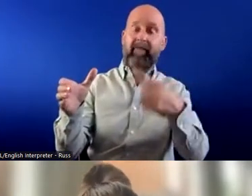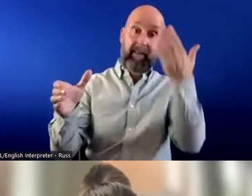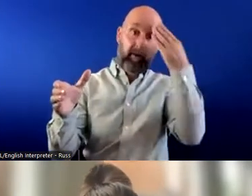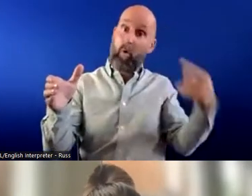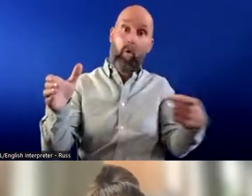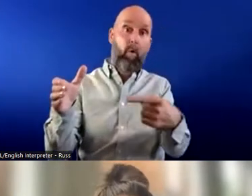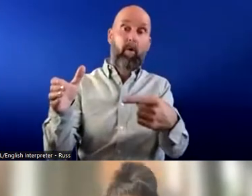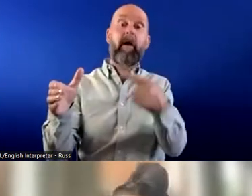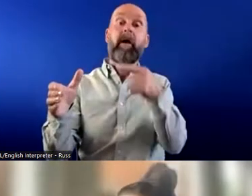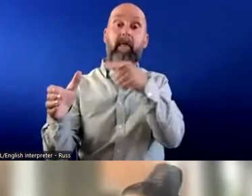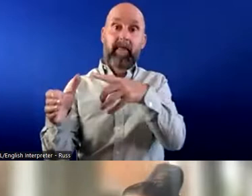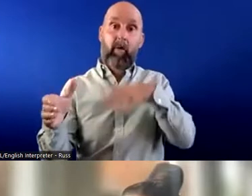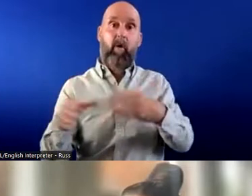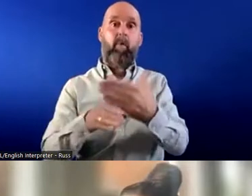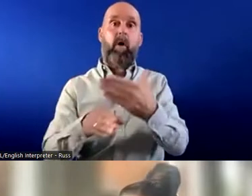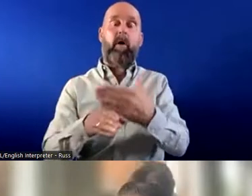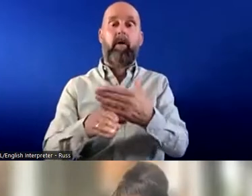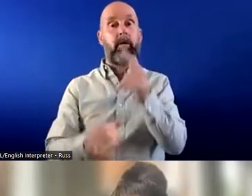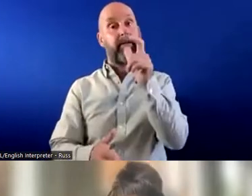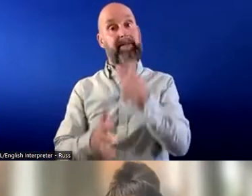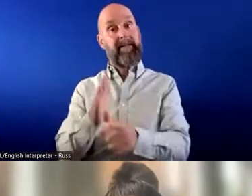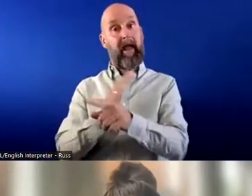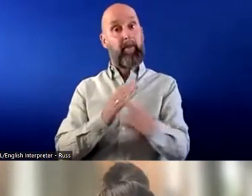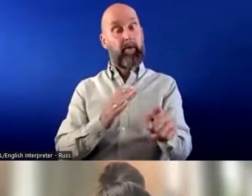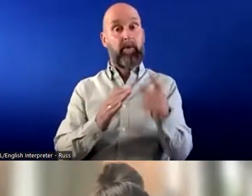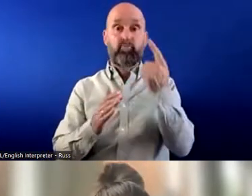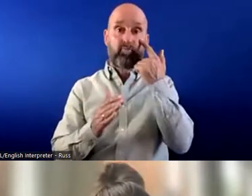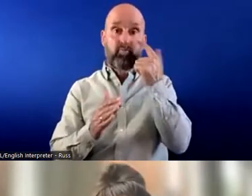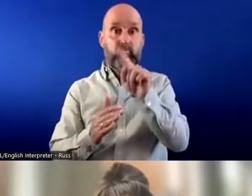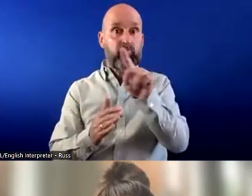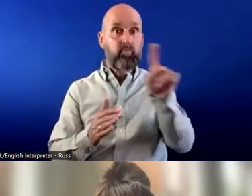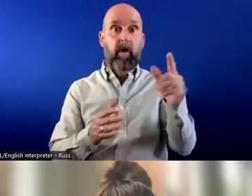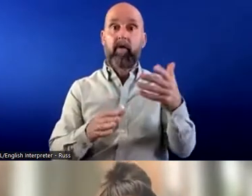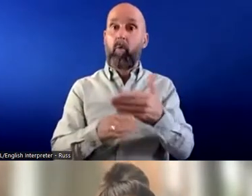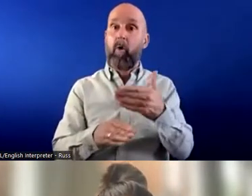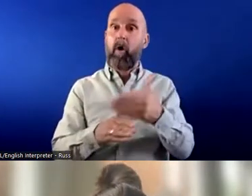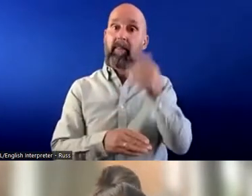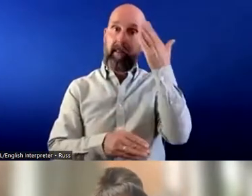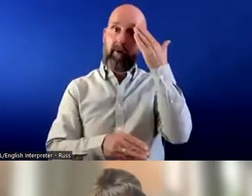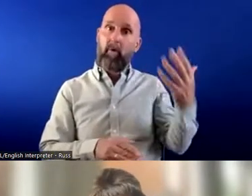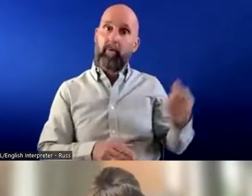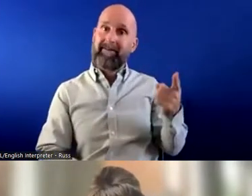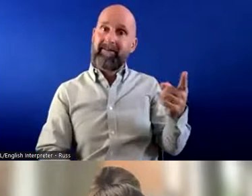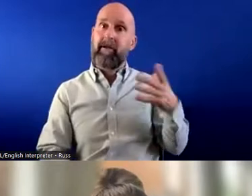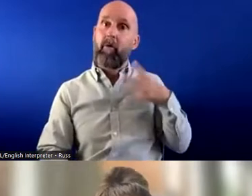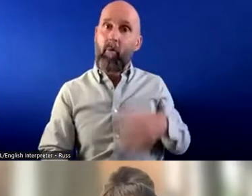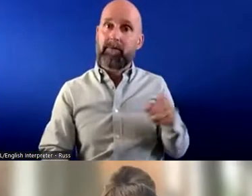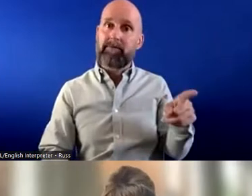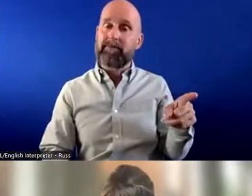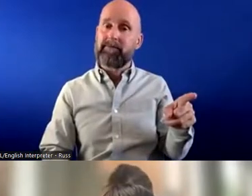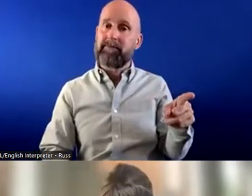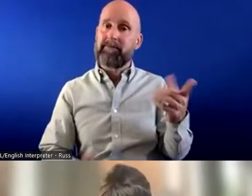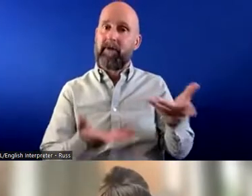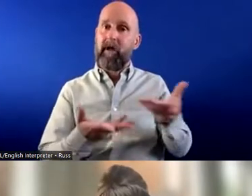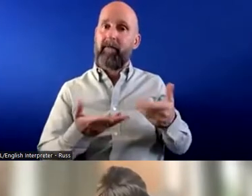looking for work and disabled people are looking for work and they don't know that businesses are looking for them and I